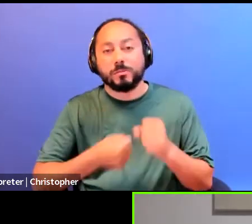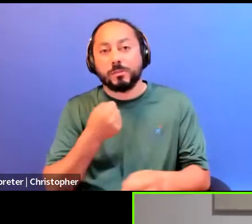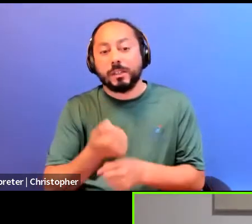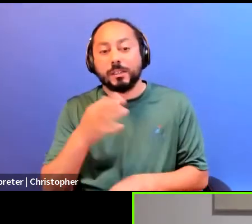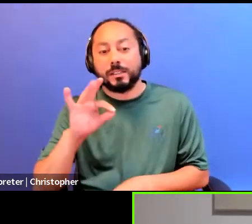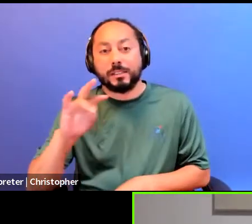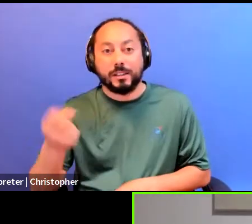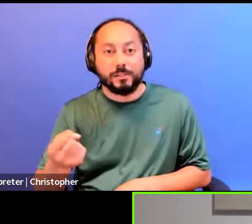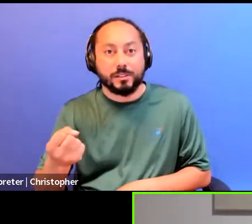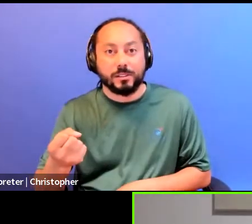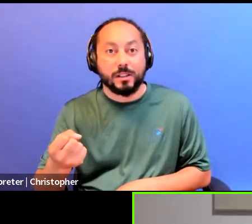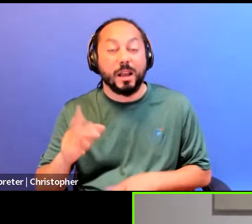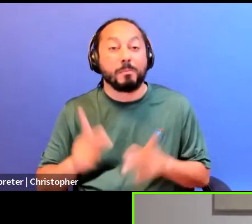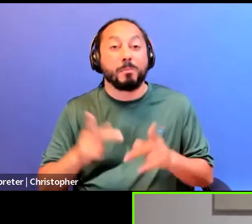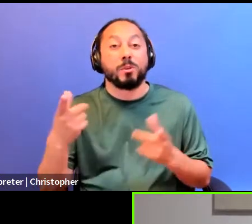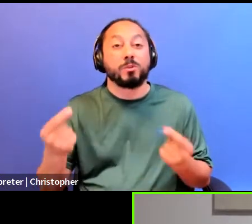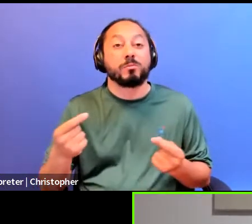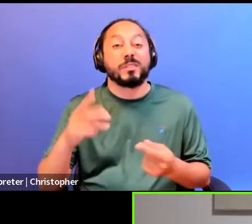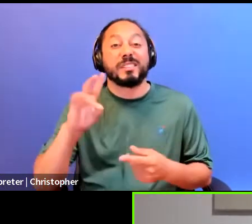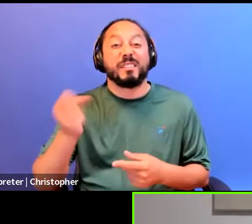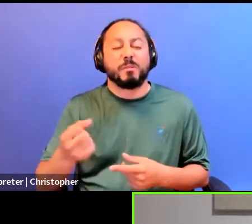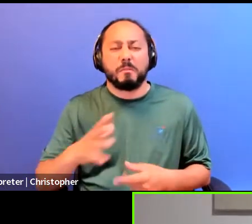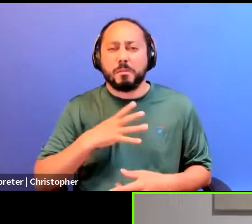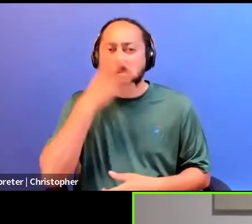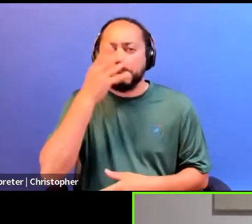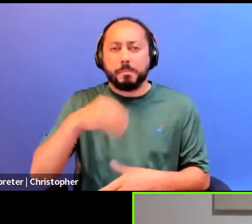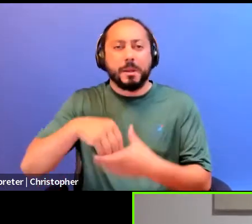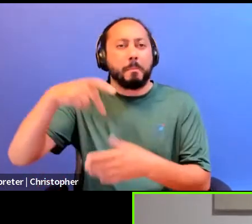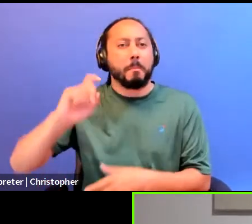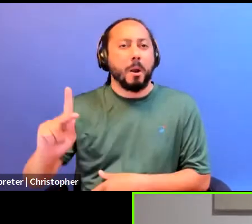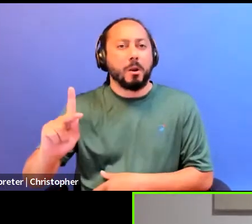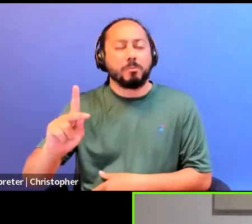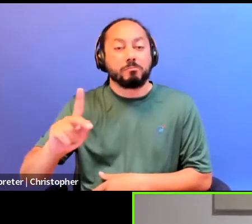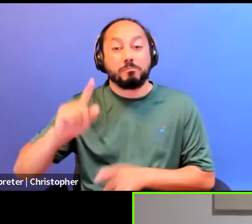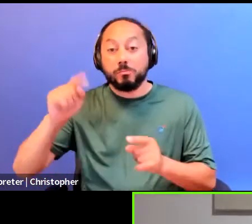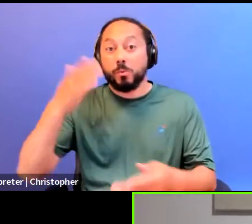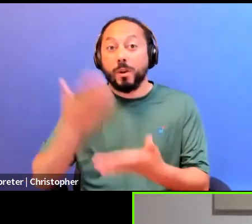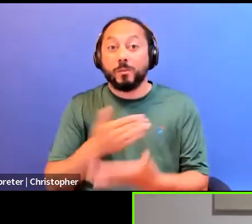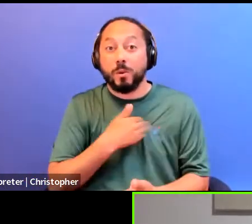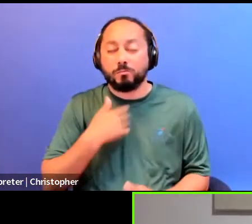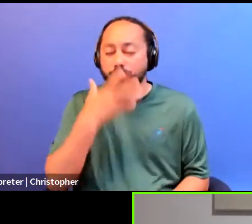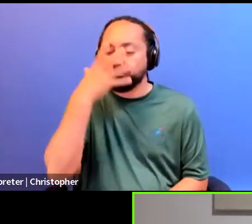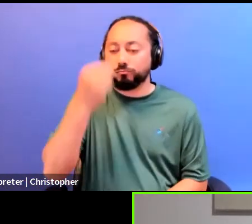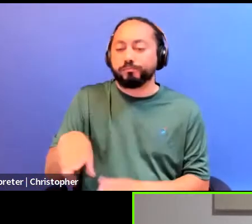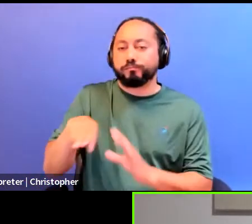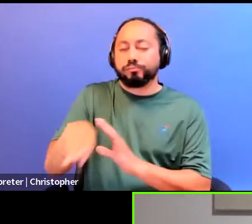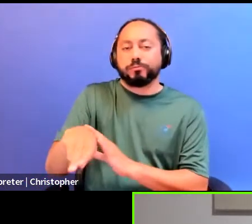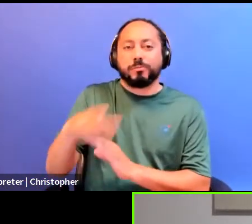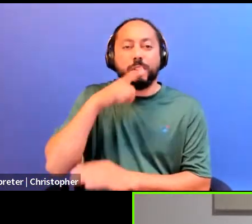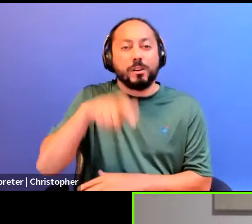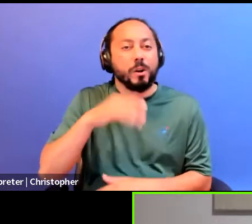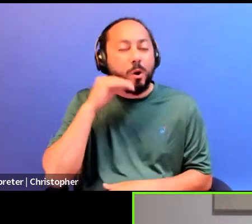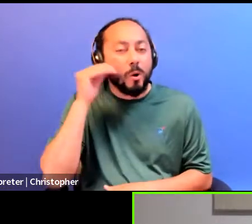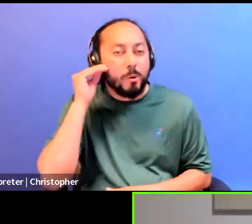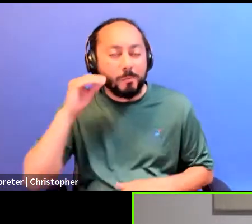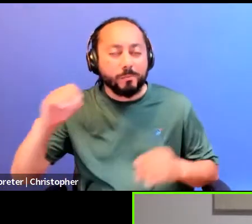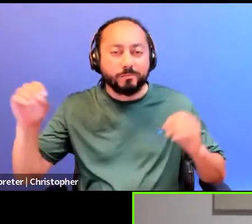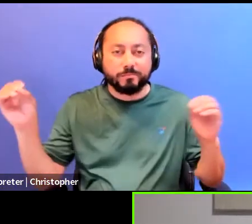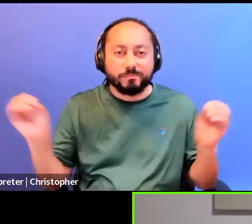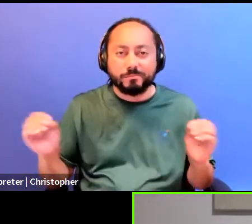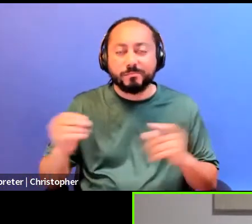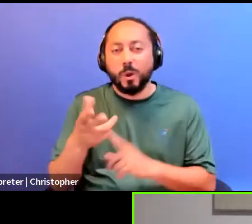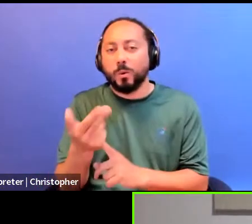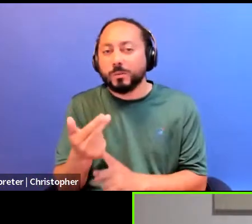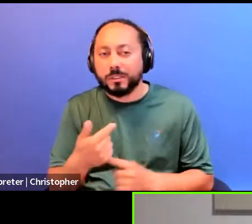just slept in parks in the 70s, like they would just come to Toronto and go sleep in a park, like, you didn't need accommodations, you didn't need a hotel.